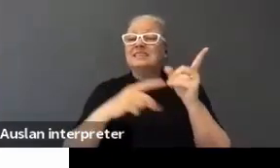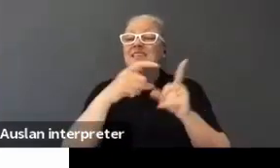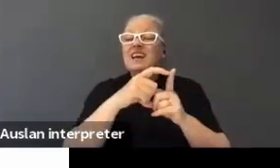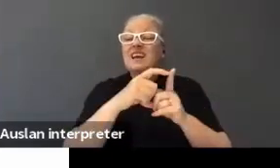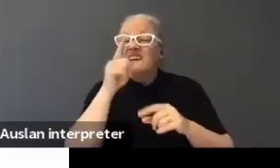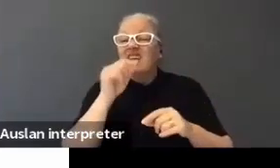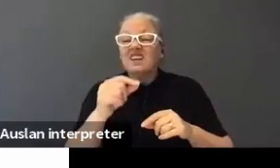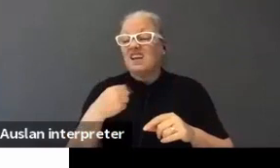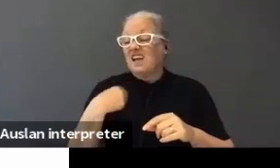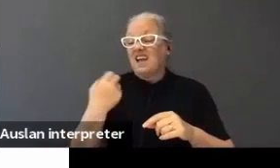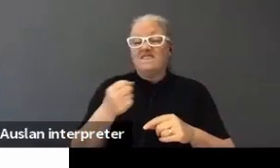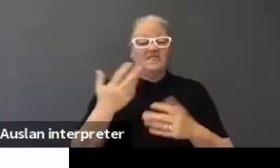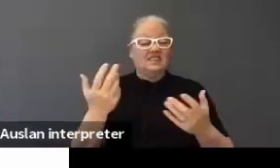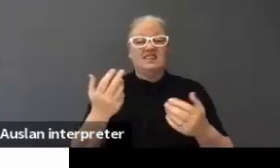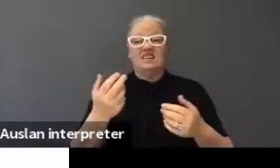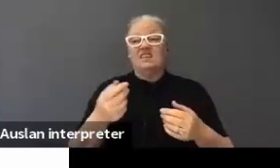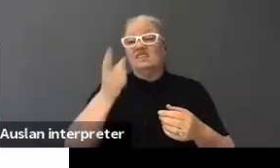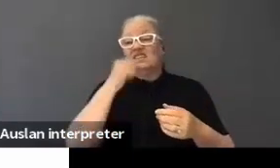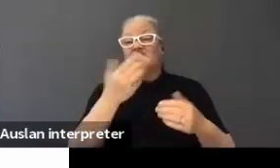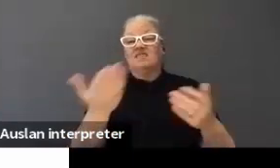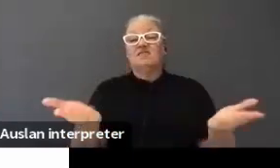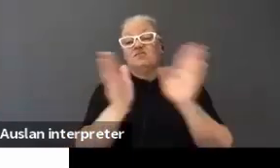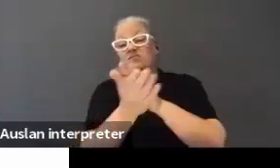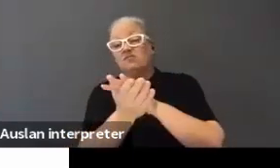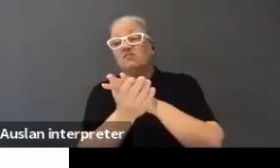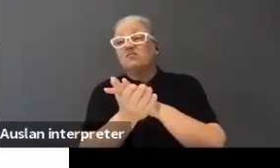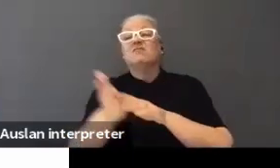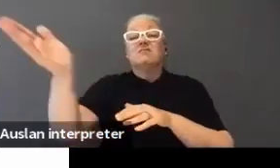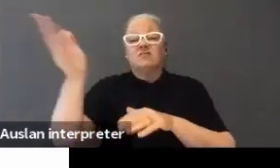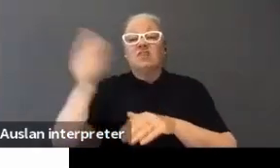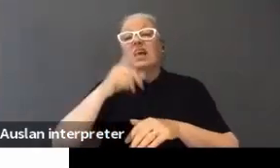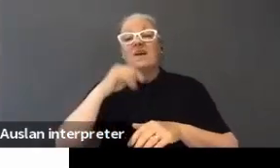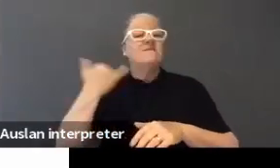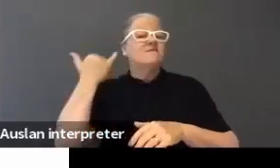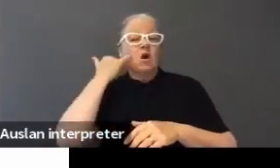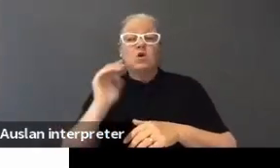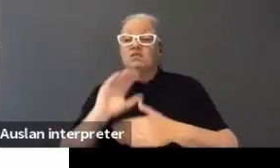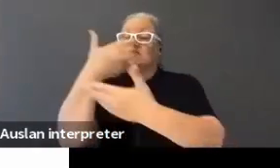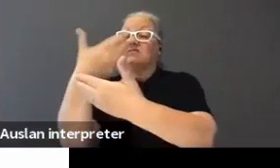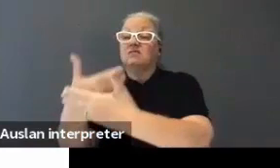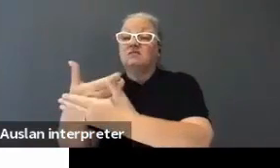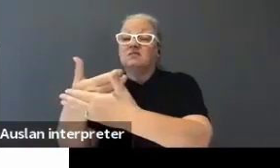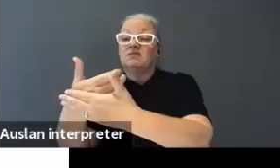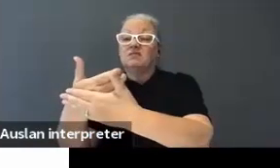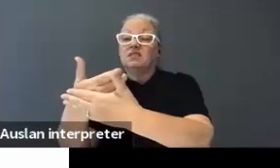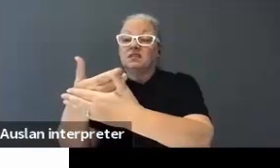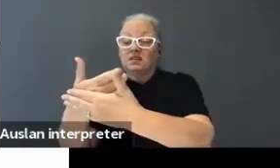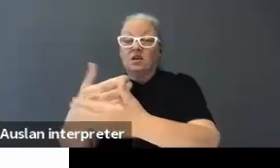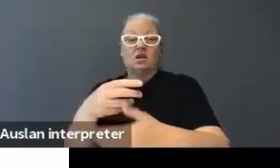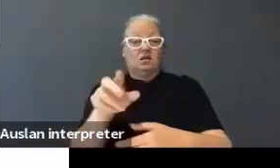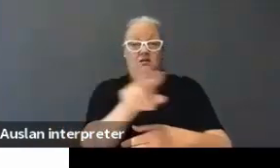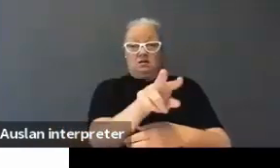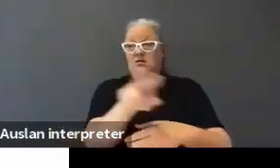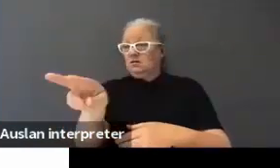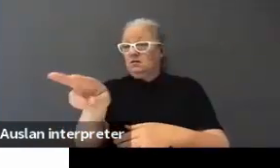I use a stand that I can fold up, take with me wherever I go so I can put my phone in front of my computer screen so if I